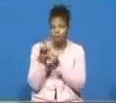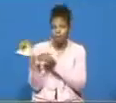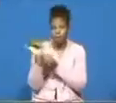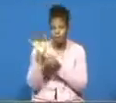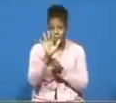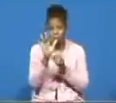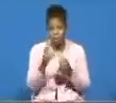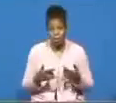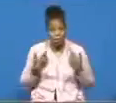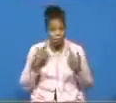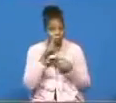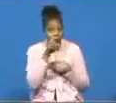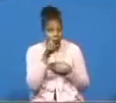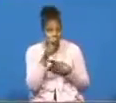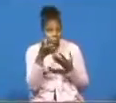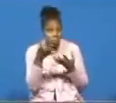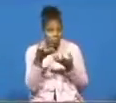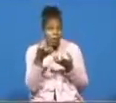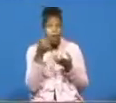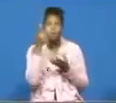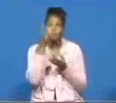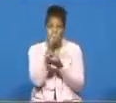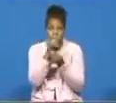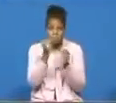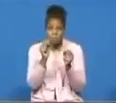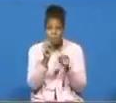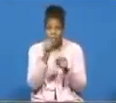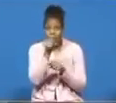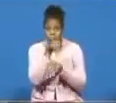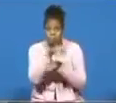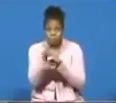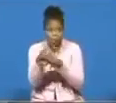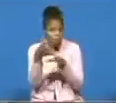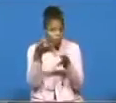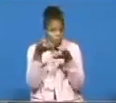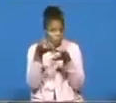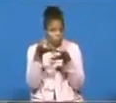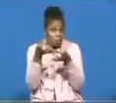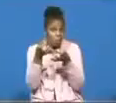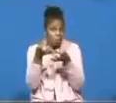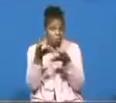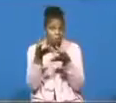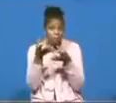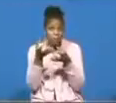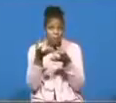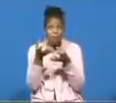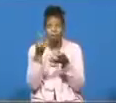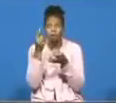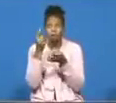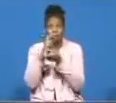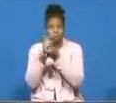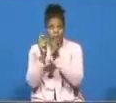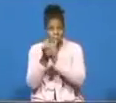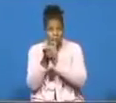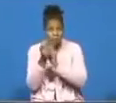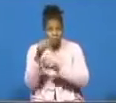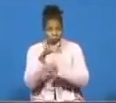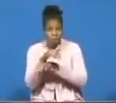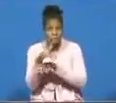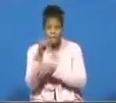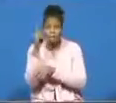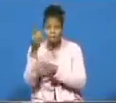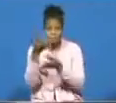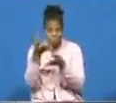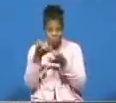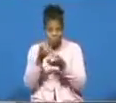don't you want him to save you tonight don't you want him to transform your heart your soul tonight don't you